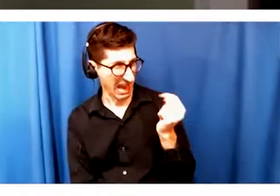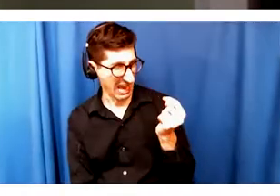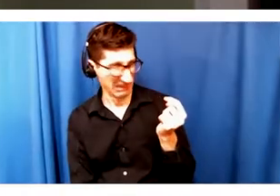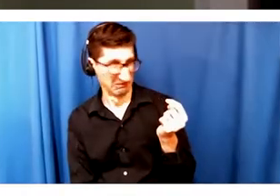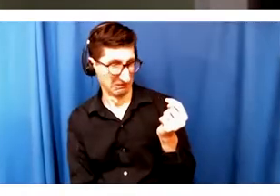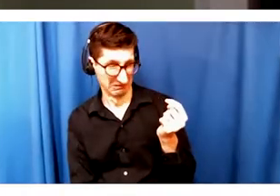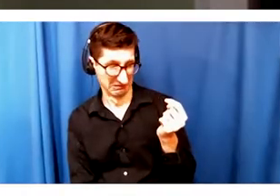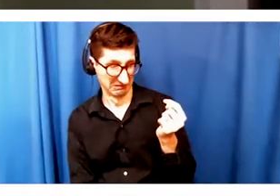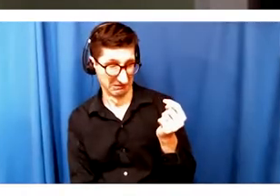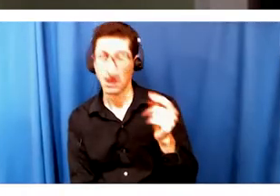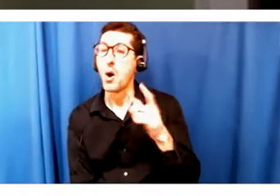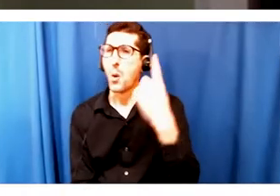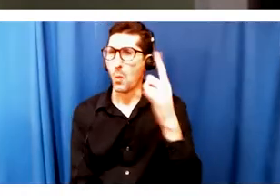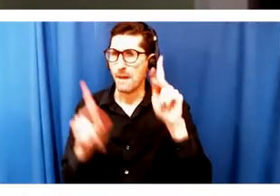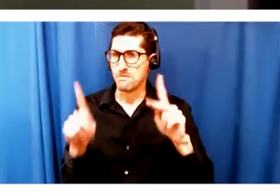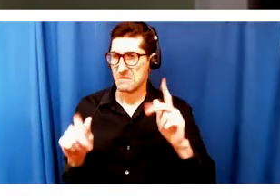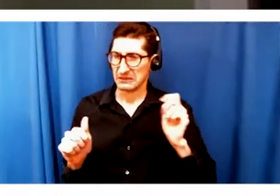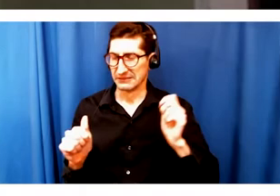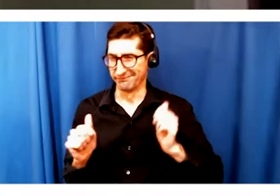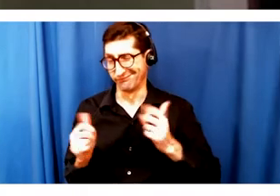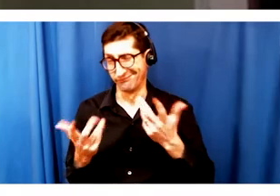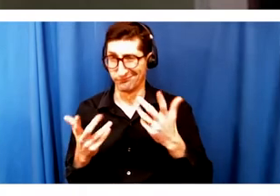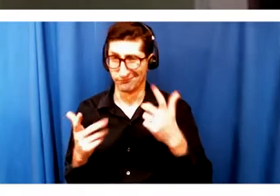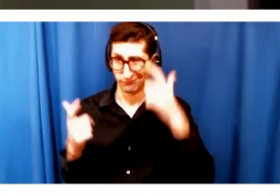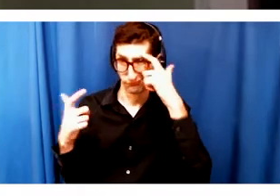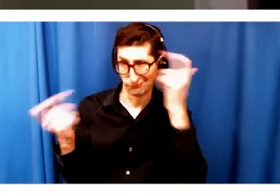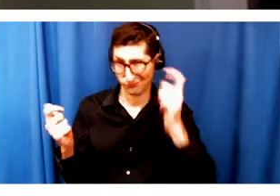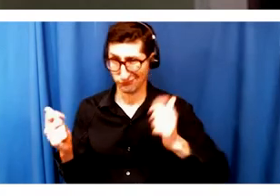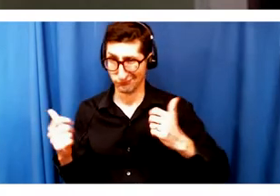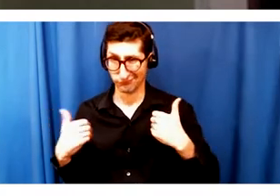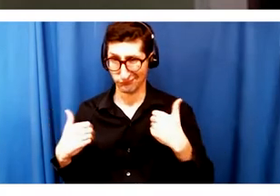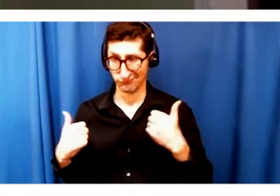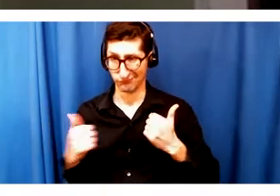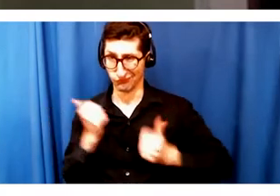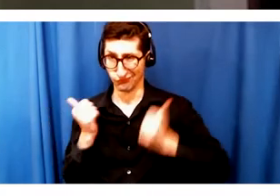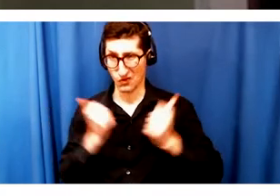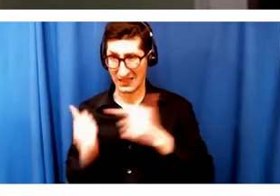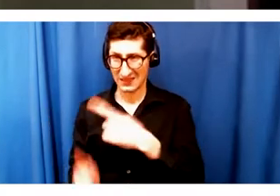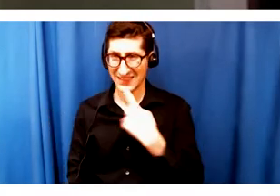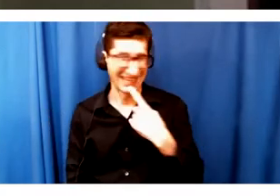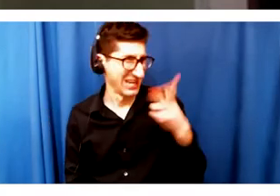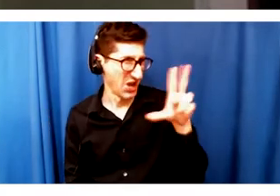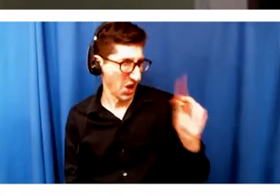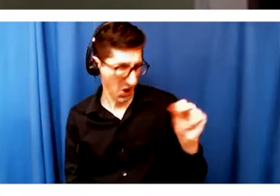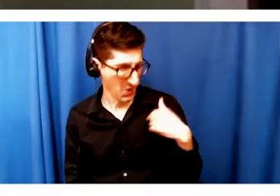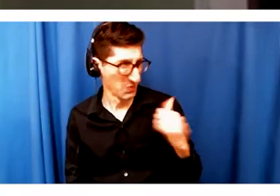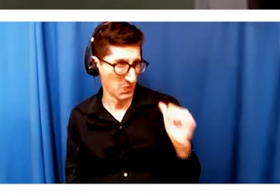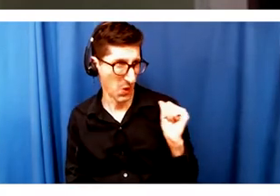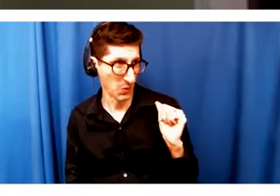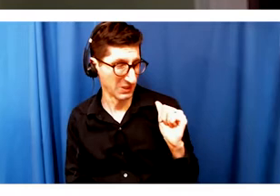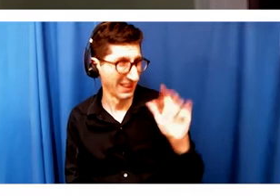the gumption and the confidence to say, no, we're not, and go back and rethink. That's a bad plan.